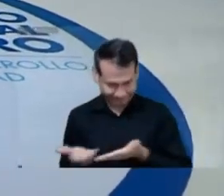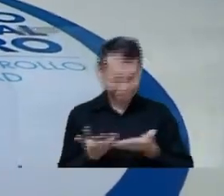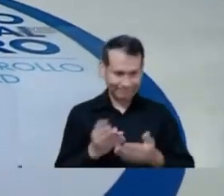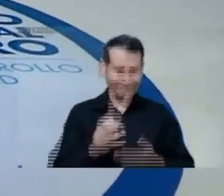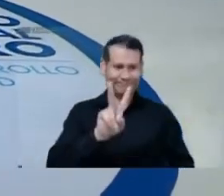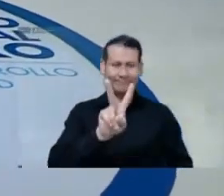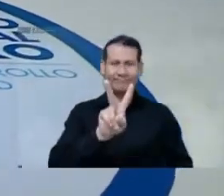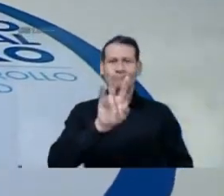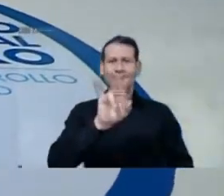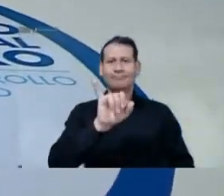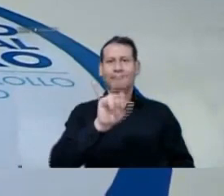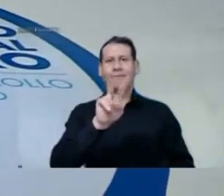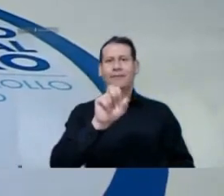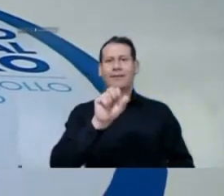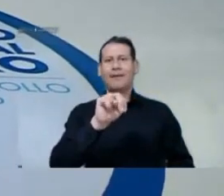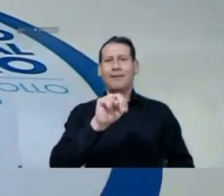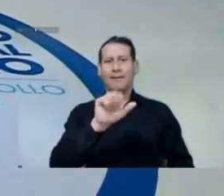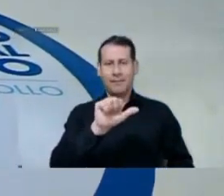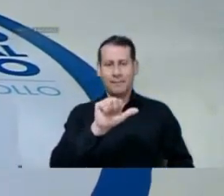to Bibiana.